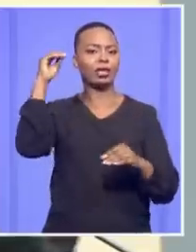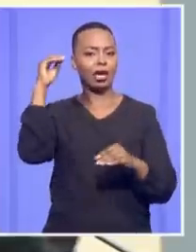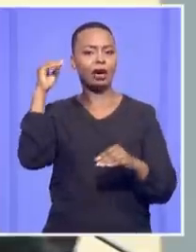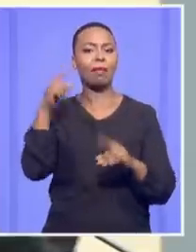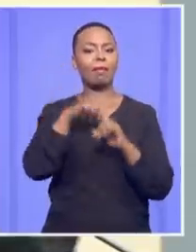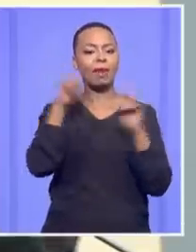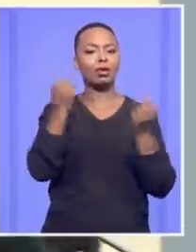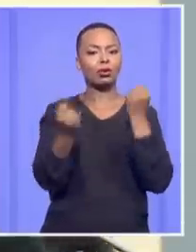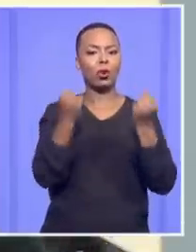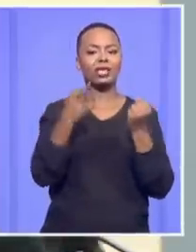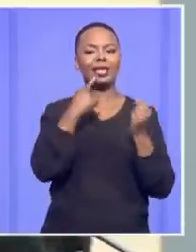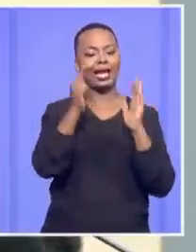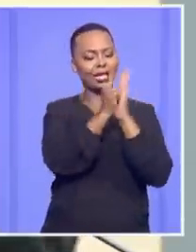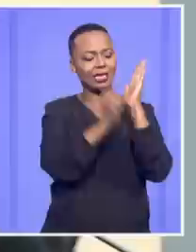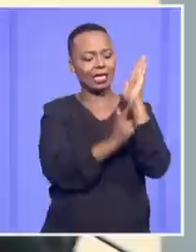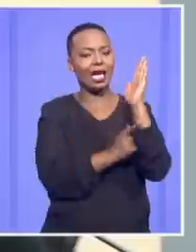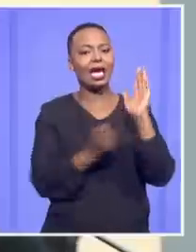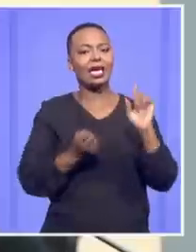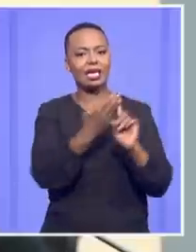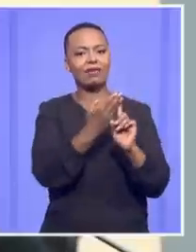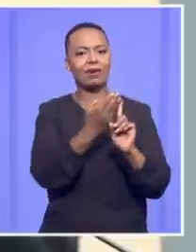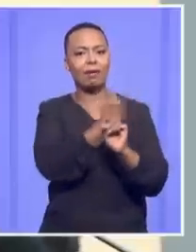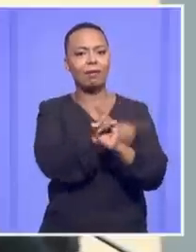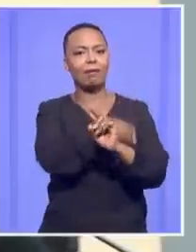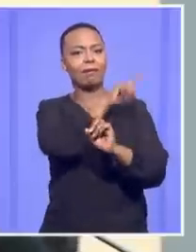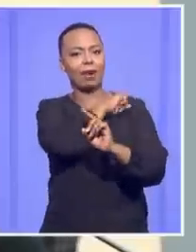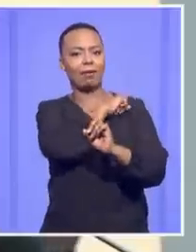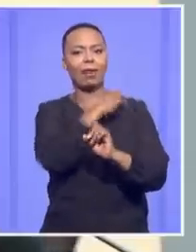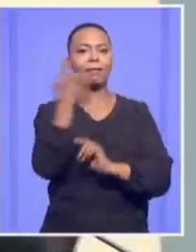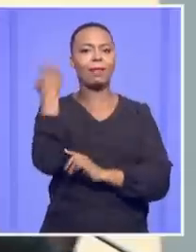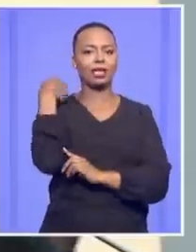legislation giving the Minister that power was unconstitutional.